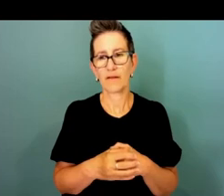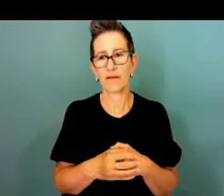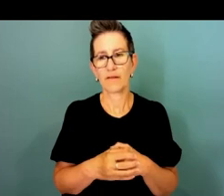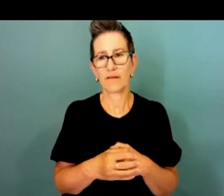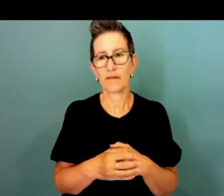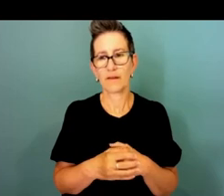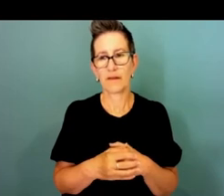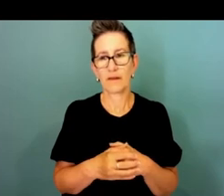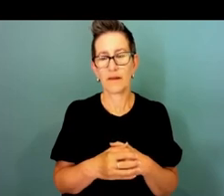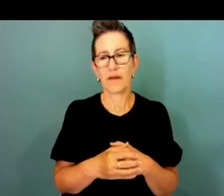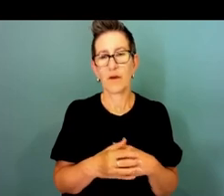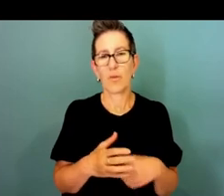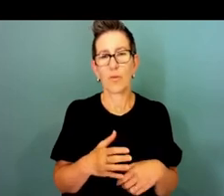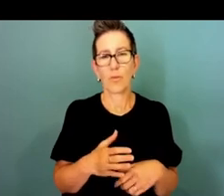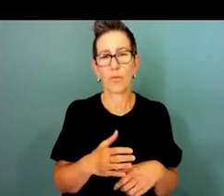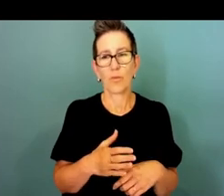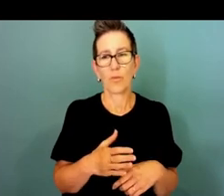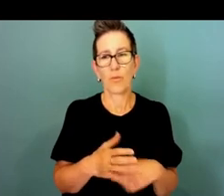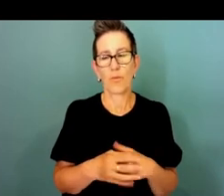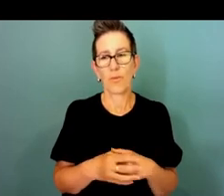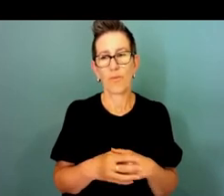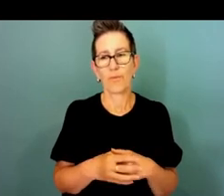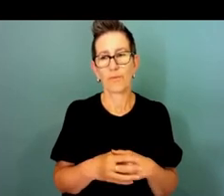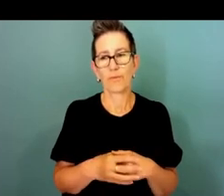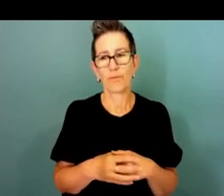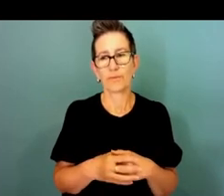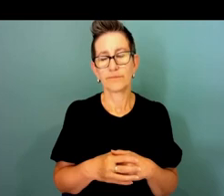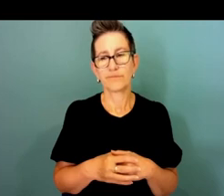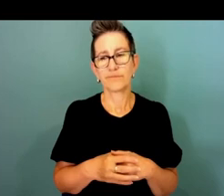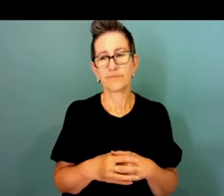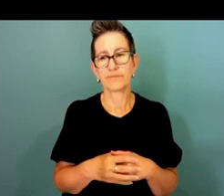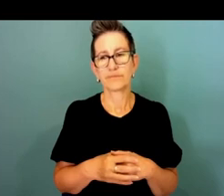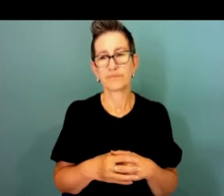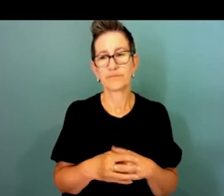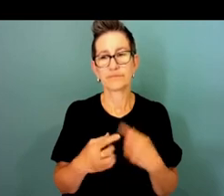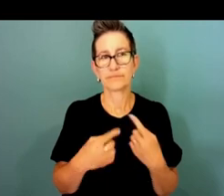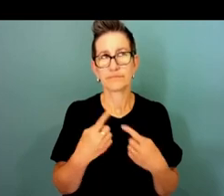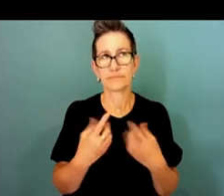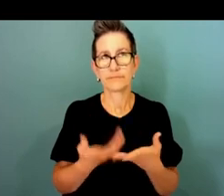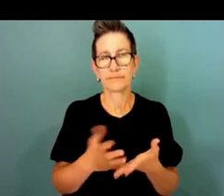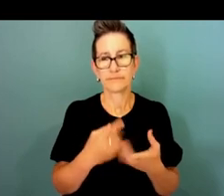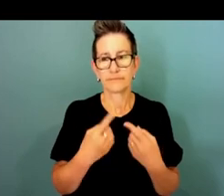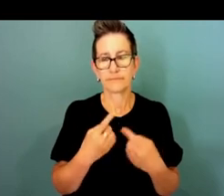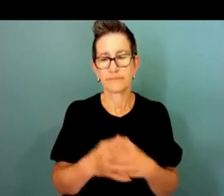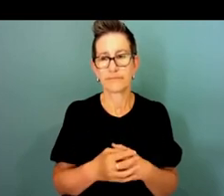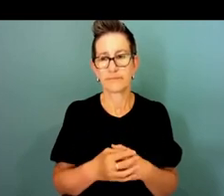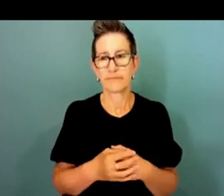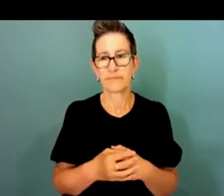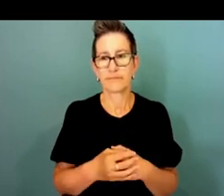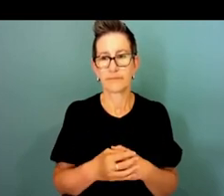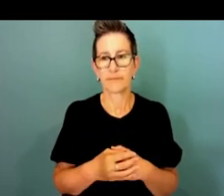and work your field in some cases adapt the process within